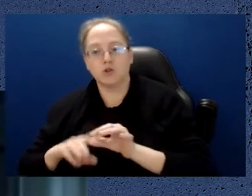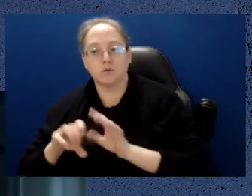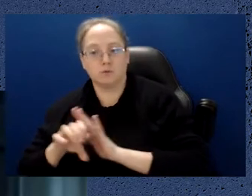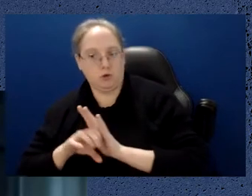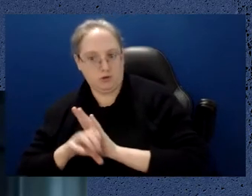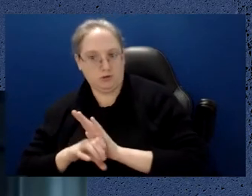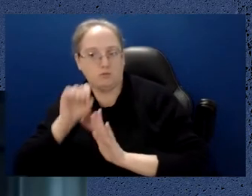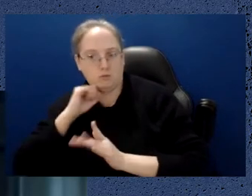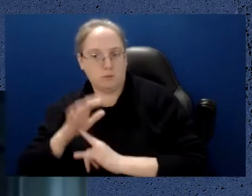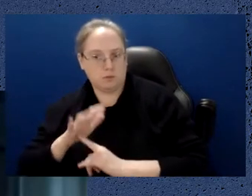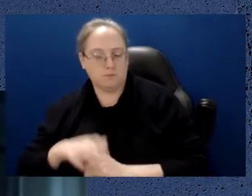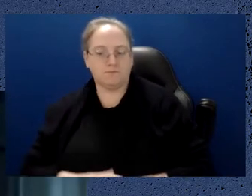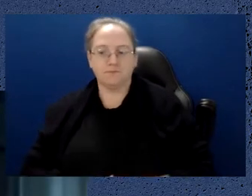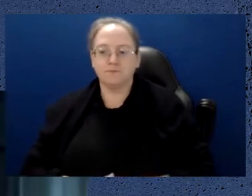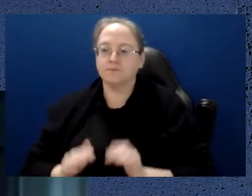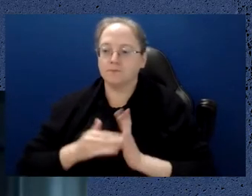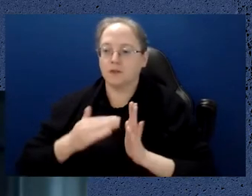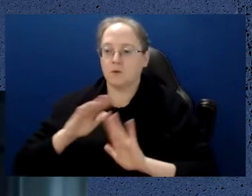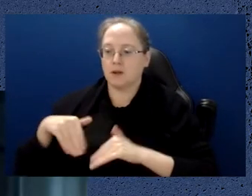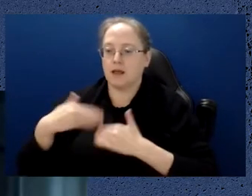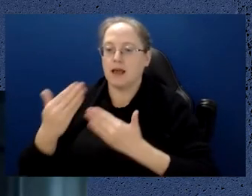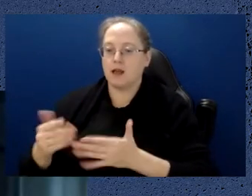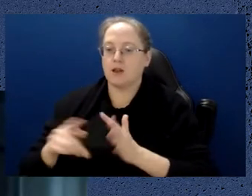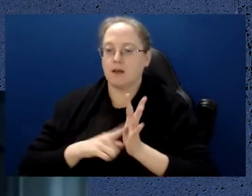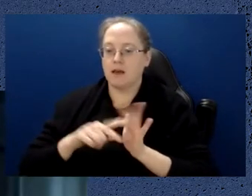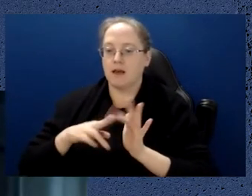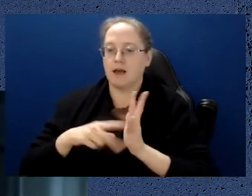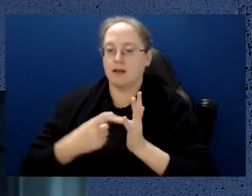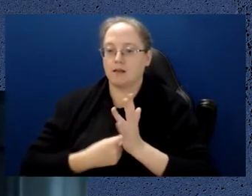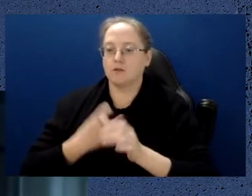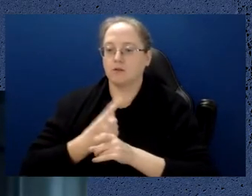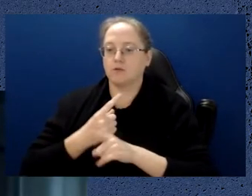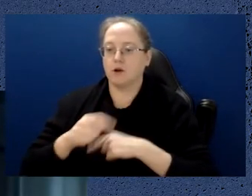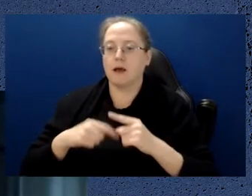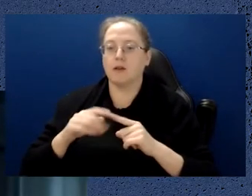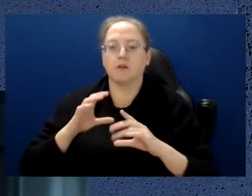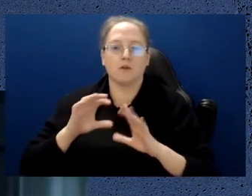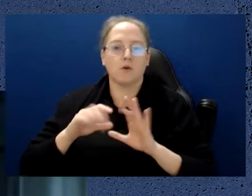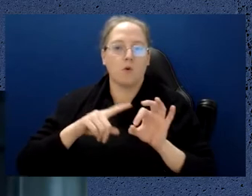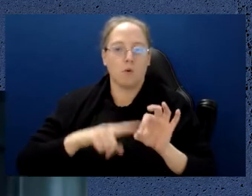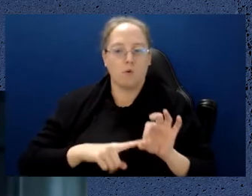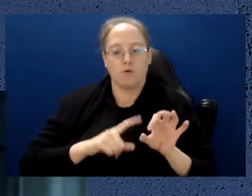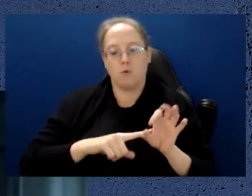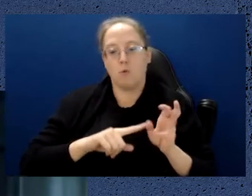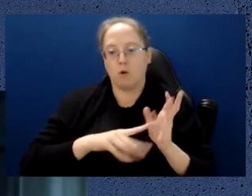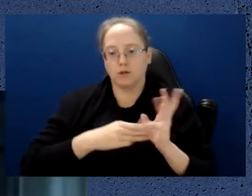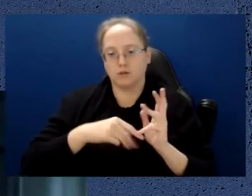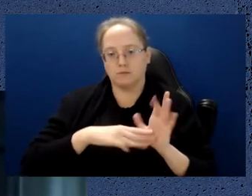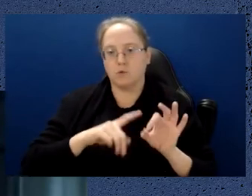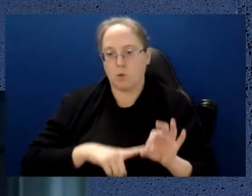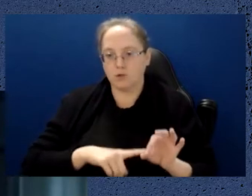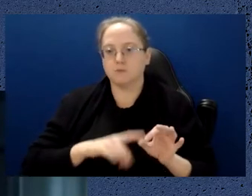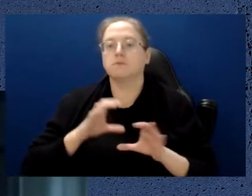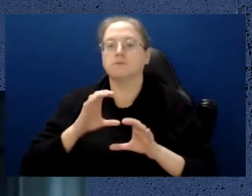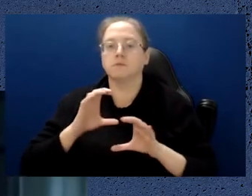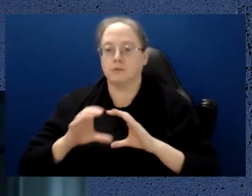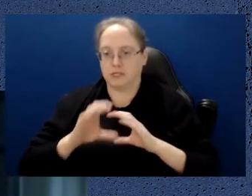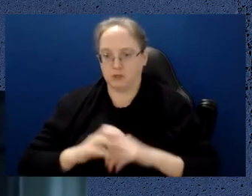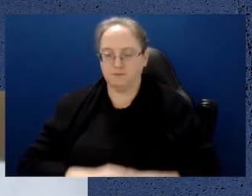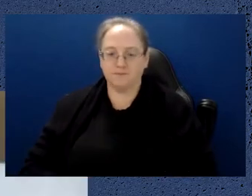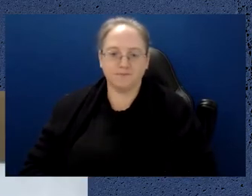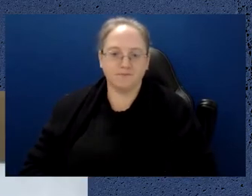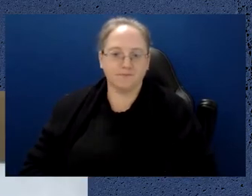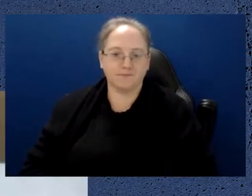And with that, I'm going to hand over to Eleanor to speak about quantum communications. Thank you.